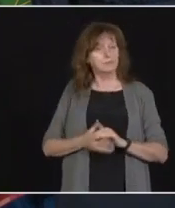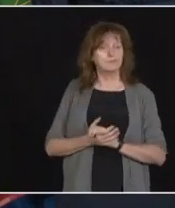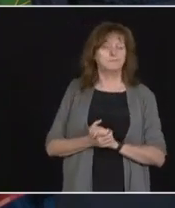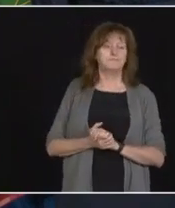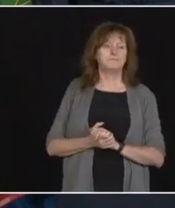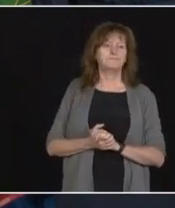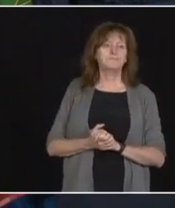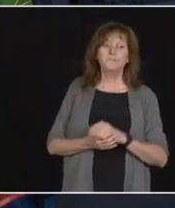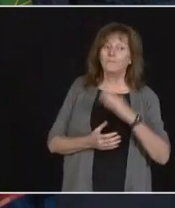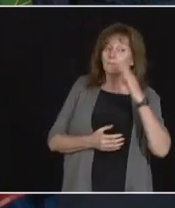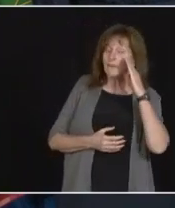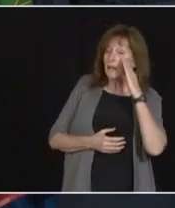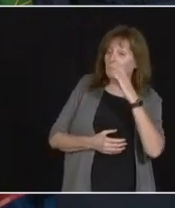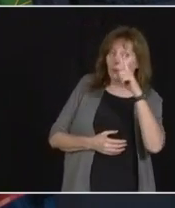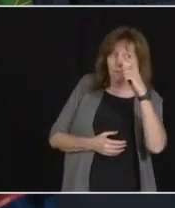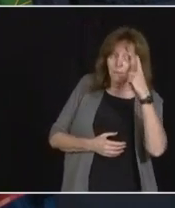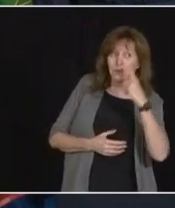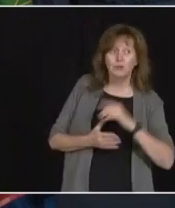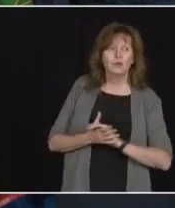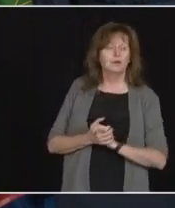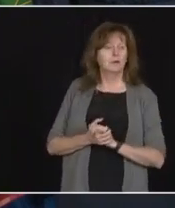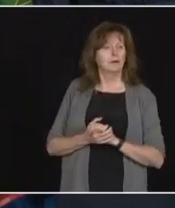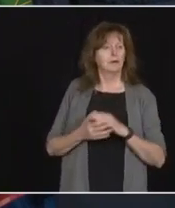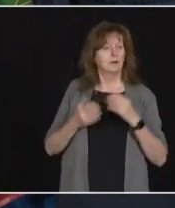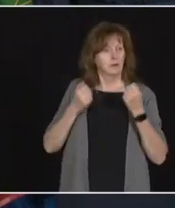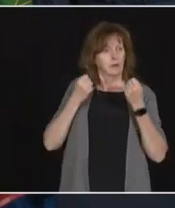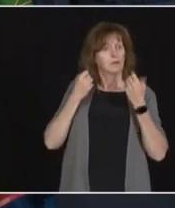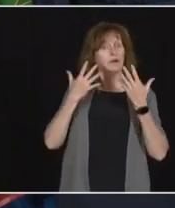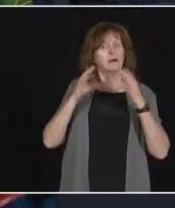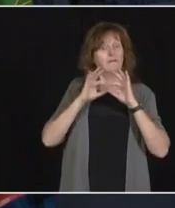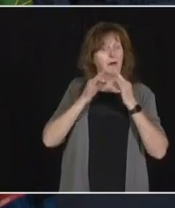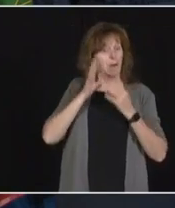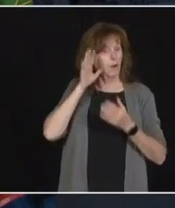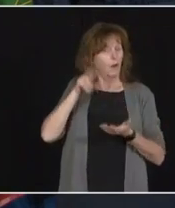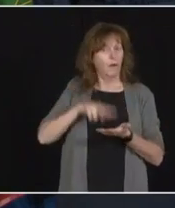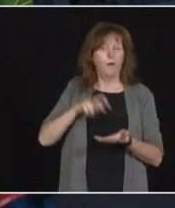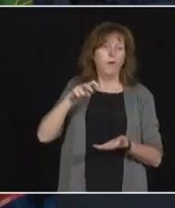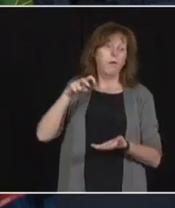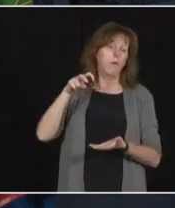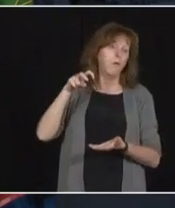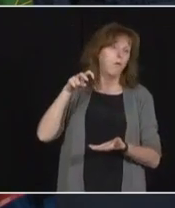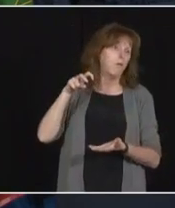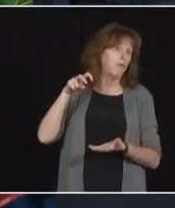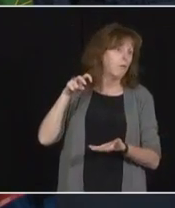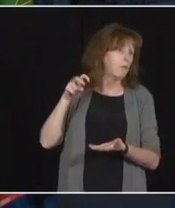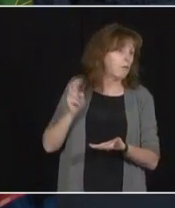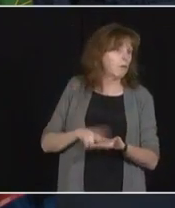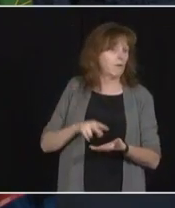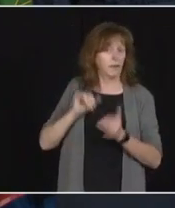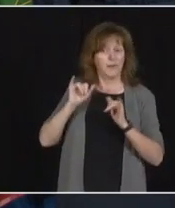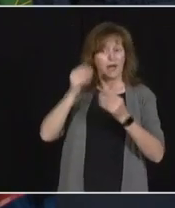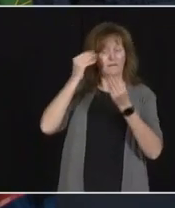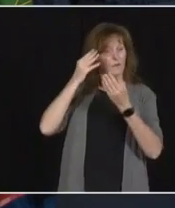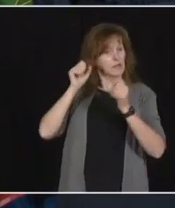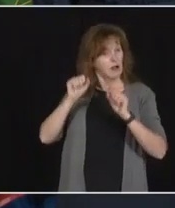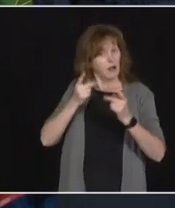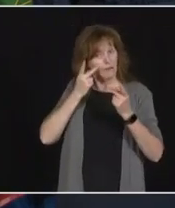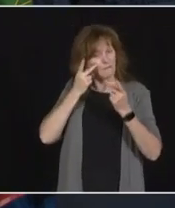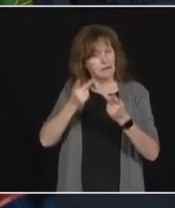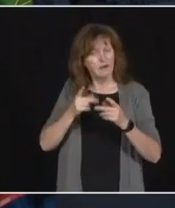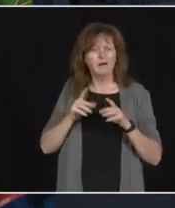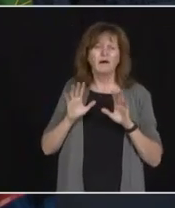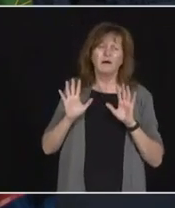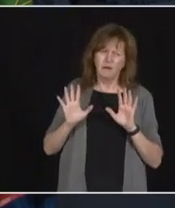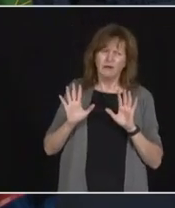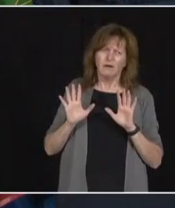Hi, premier. A lot of families will be happy to hear this on the visits but I think a lot of people are wondering in